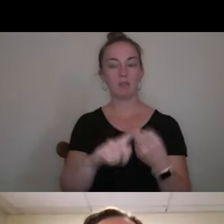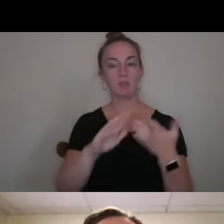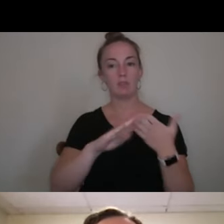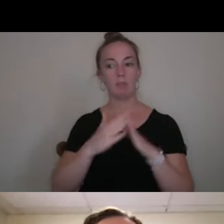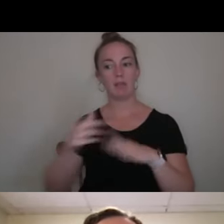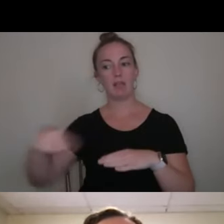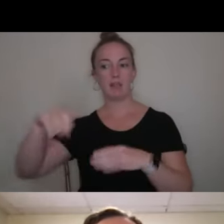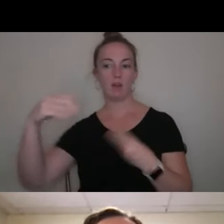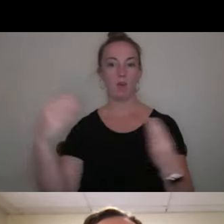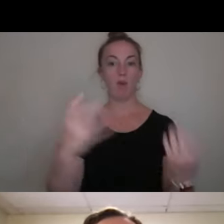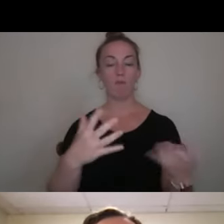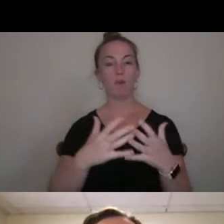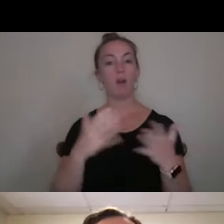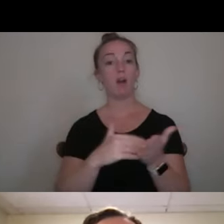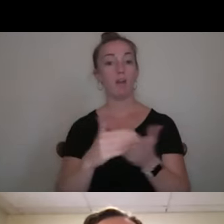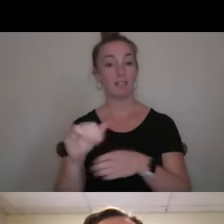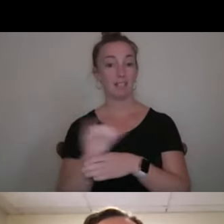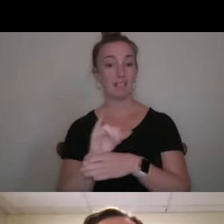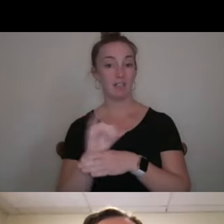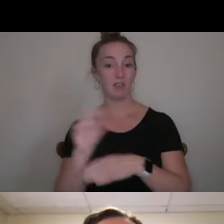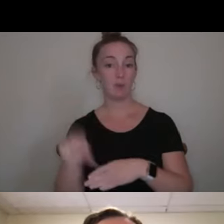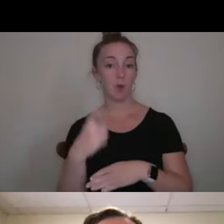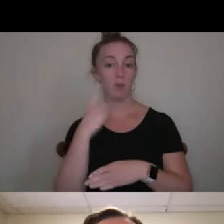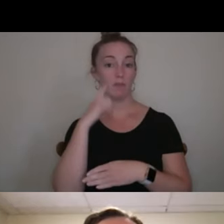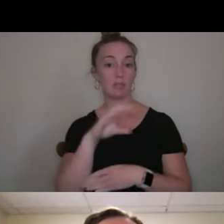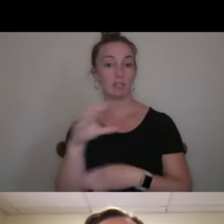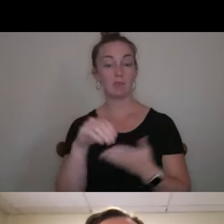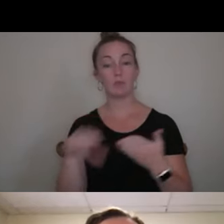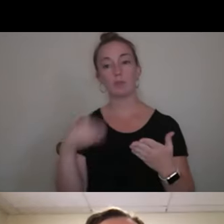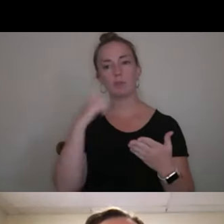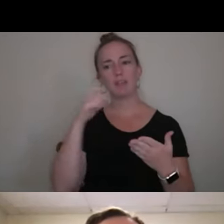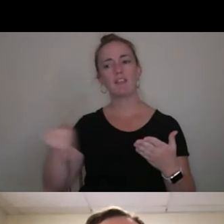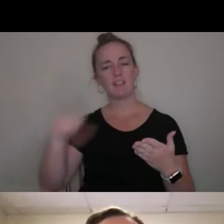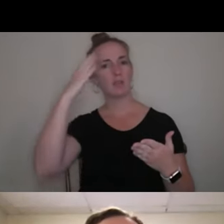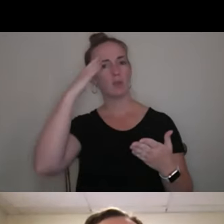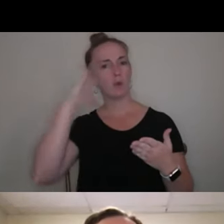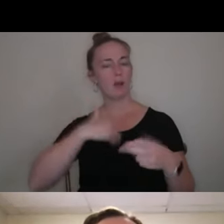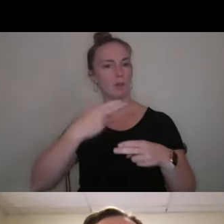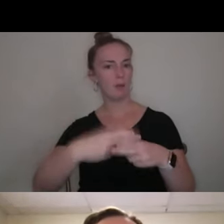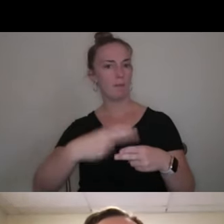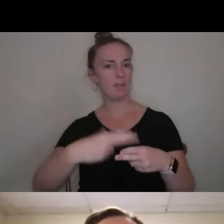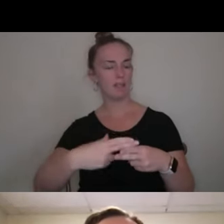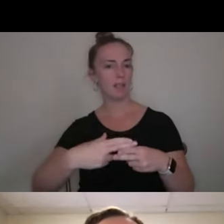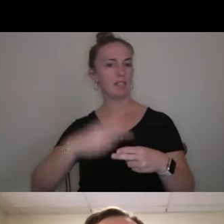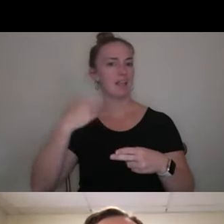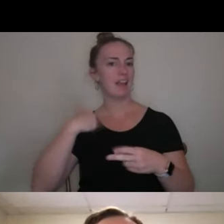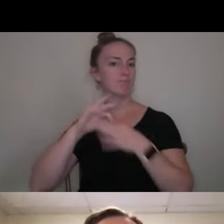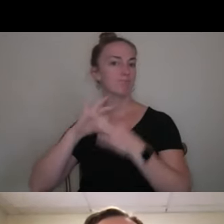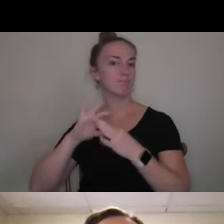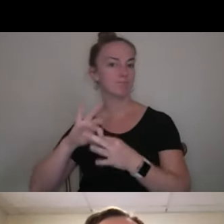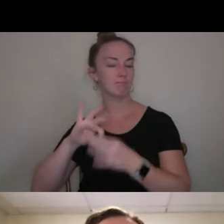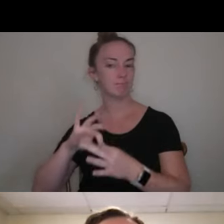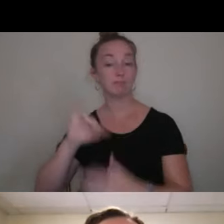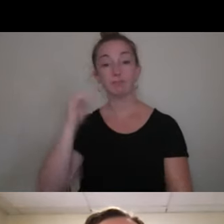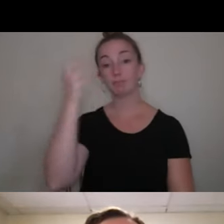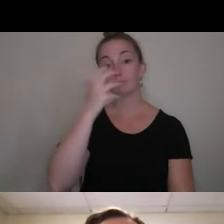offer a lot of times internships to Center students because they know our reputation and have that connection with us, which is